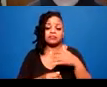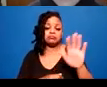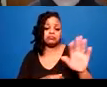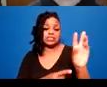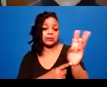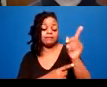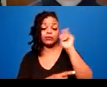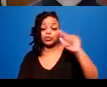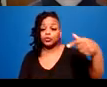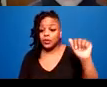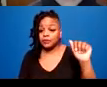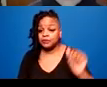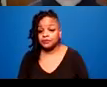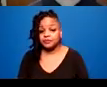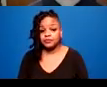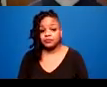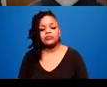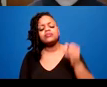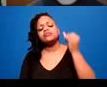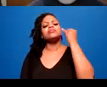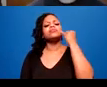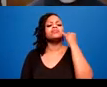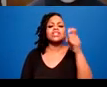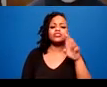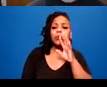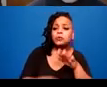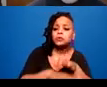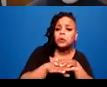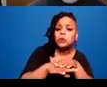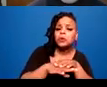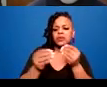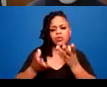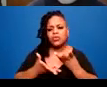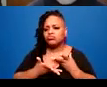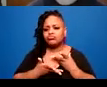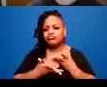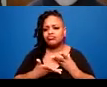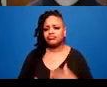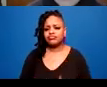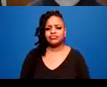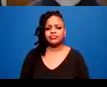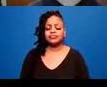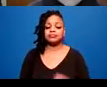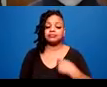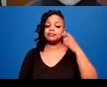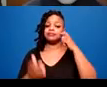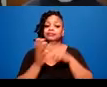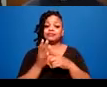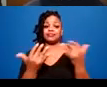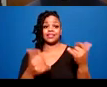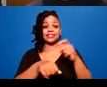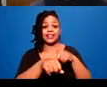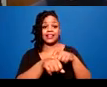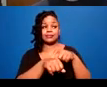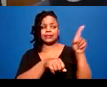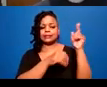louder, or any other feedback. I recognize the limit in time means I won't be able to share more specific examples